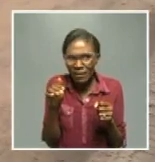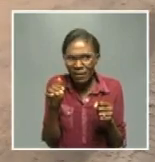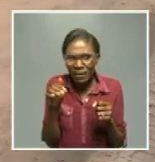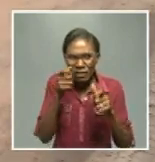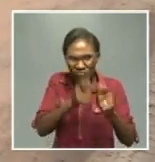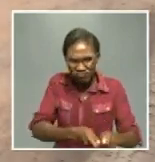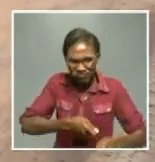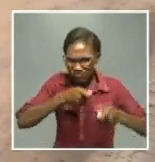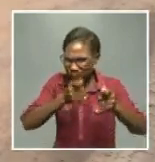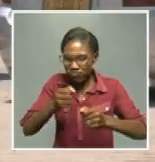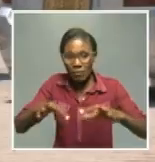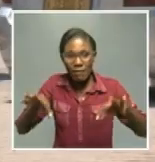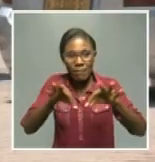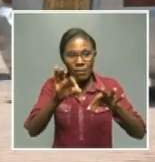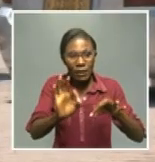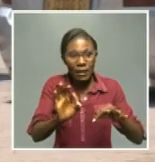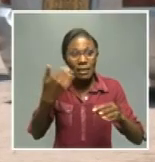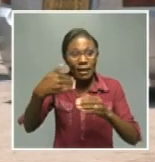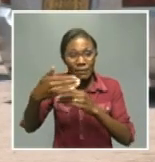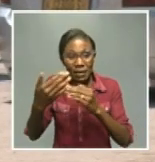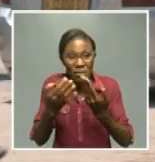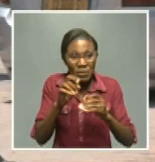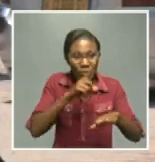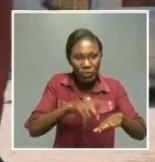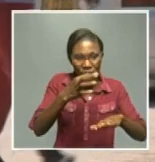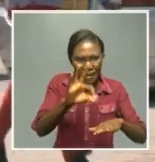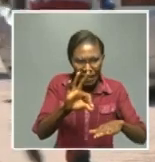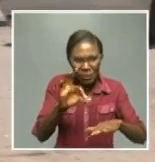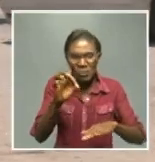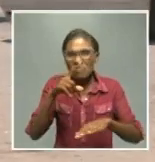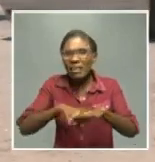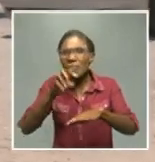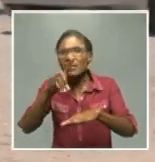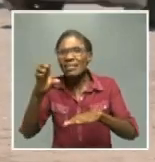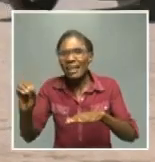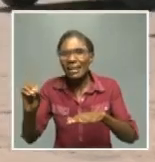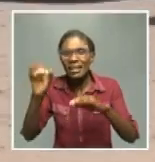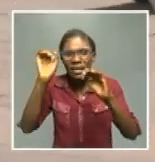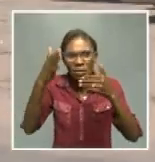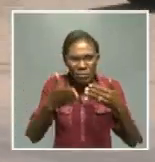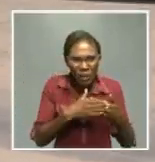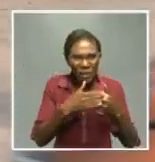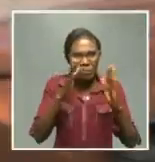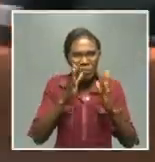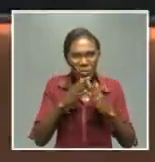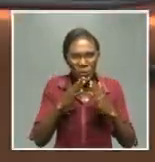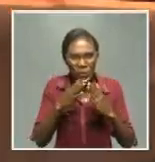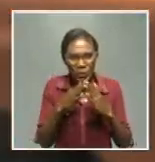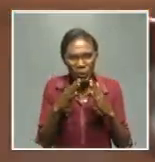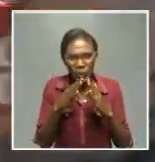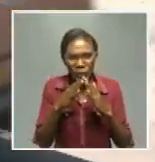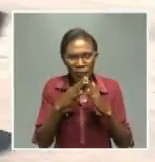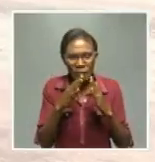plow after plowing around nine o'clock or around 10 o'clock is when they can come back especially in the villages is when they can come back